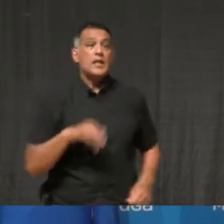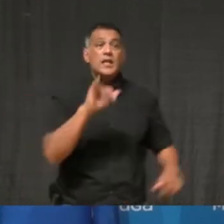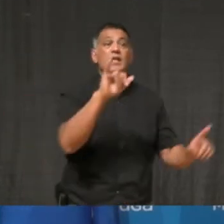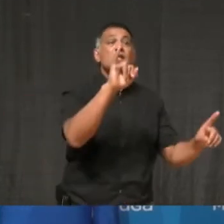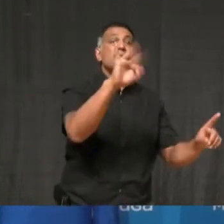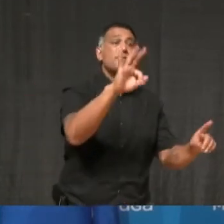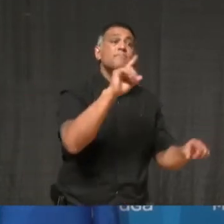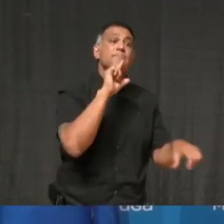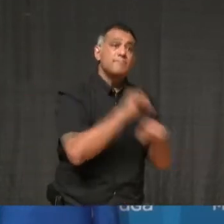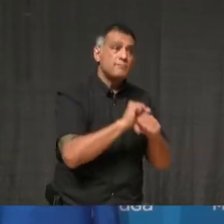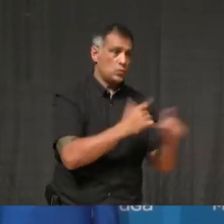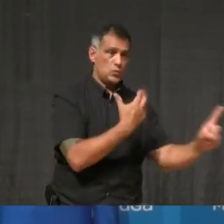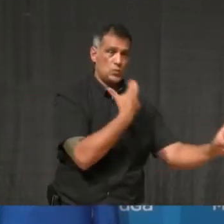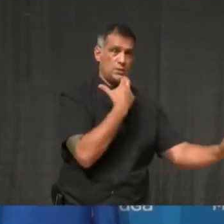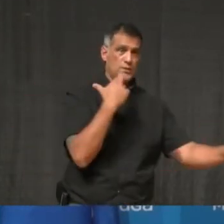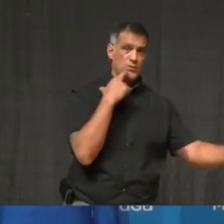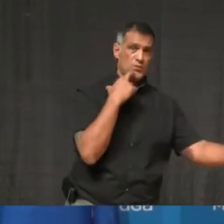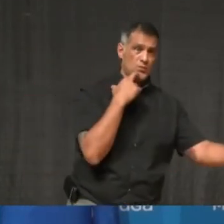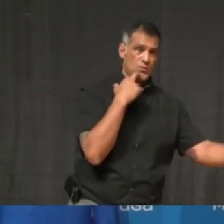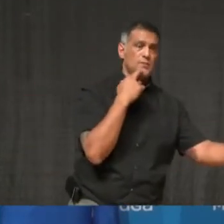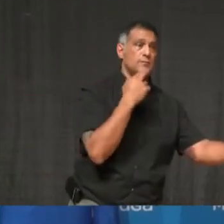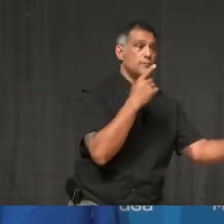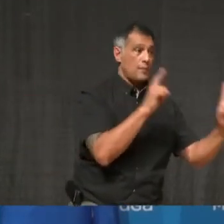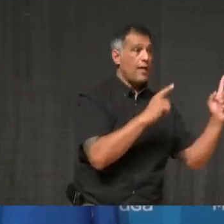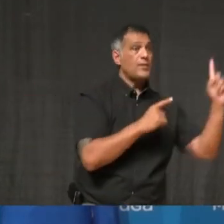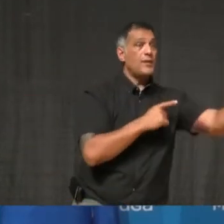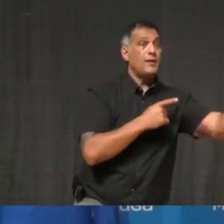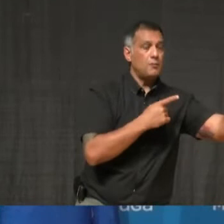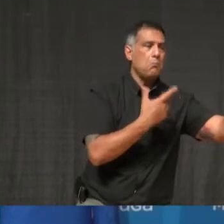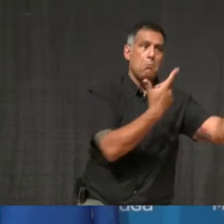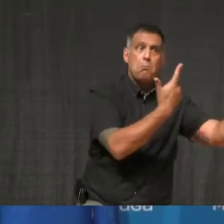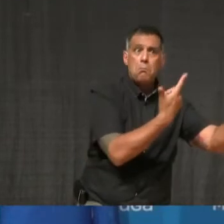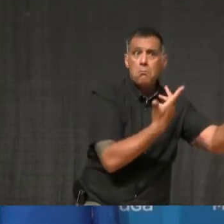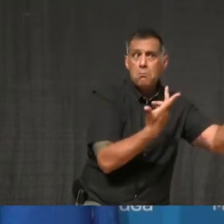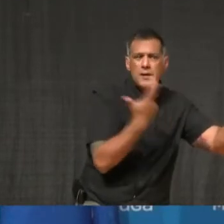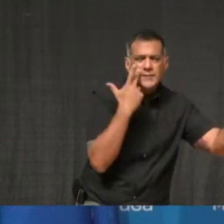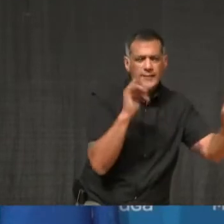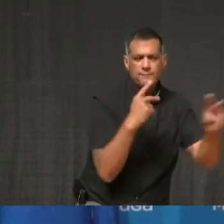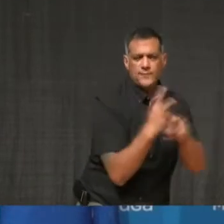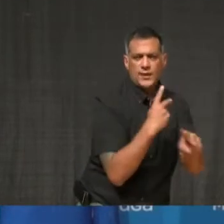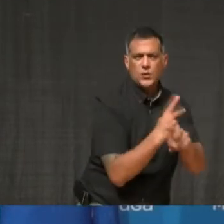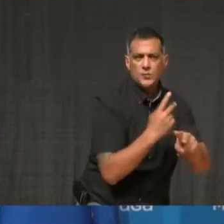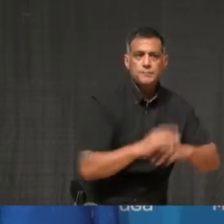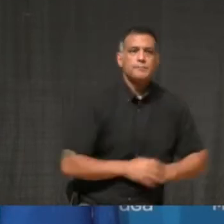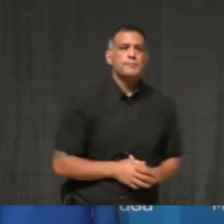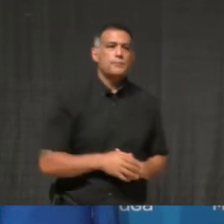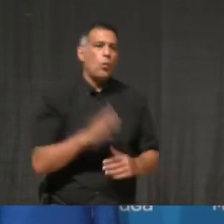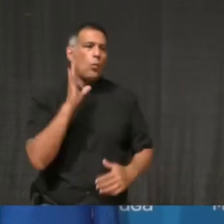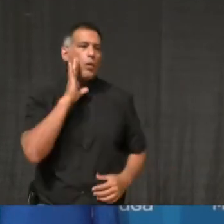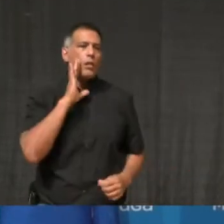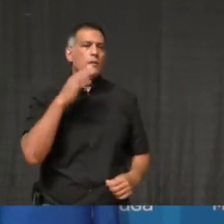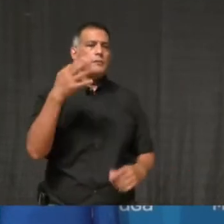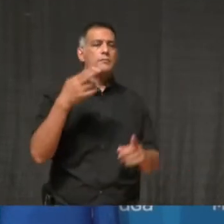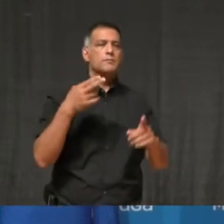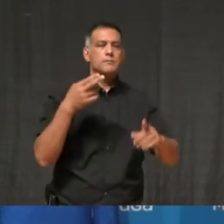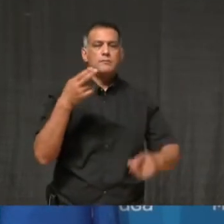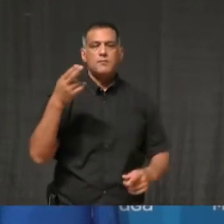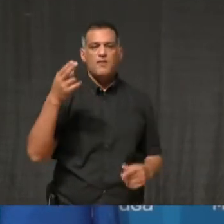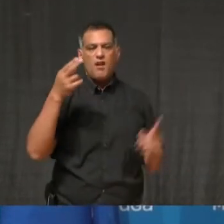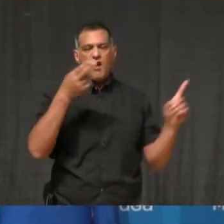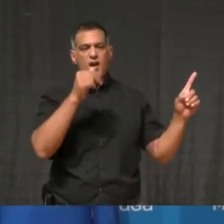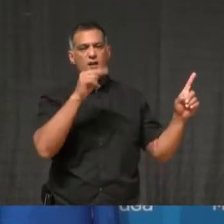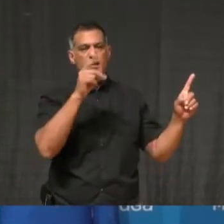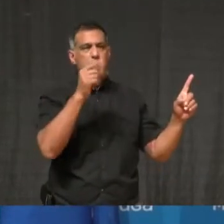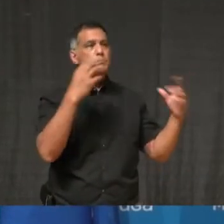Well, that's not the experience of Halton. Certainly, we've heard Mayor Burton over the weekend say that Oakville